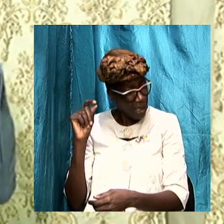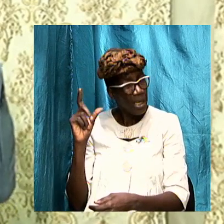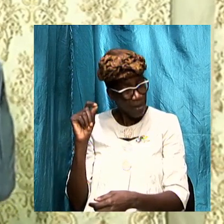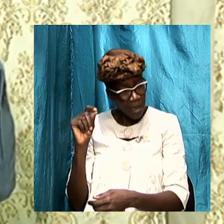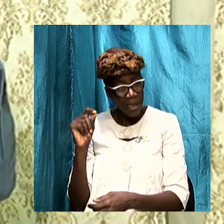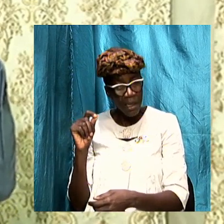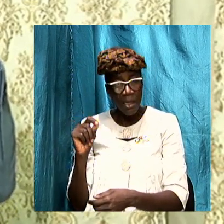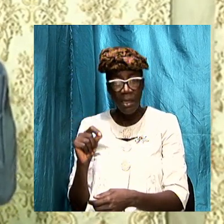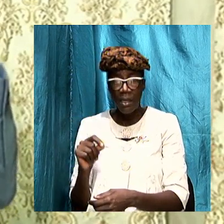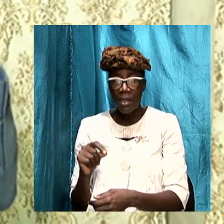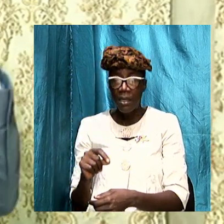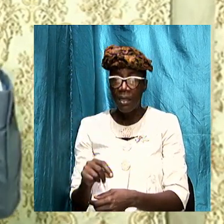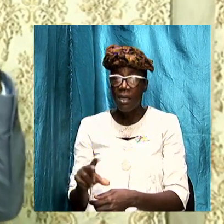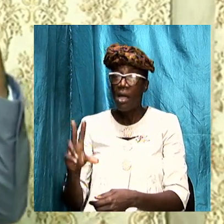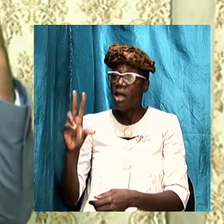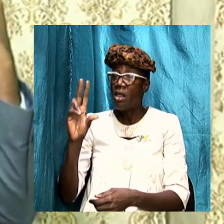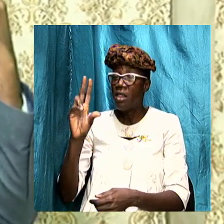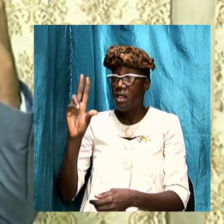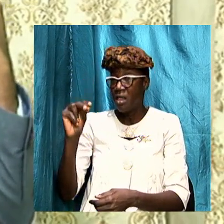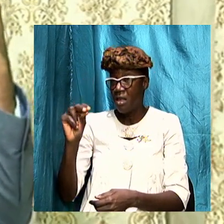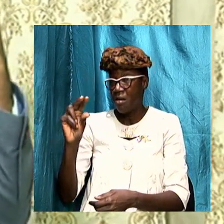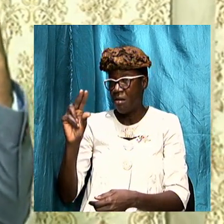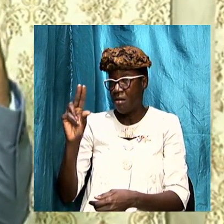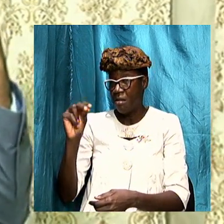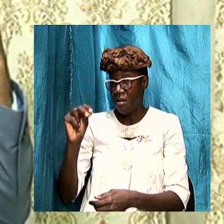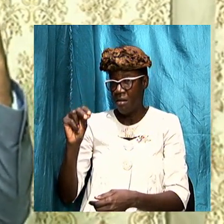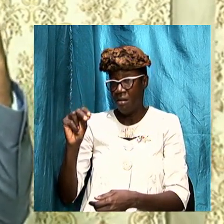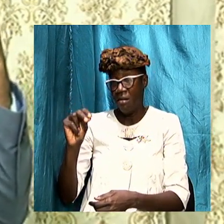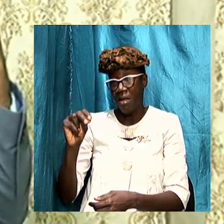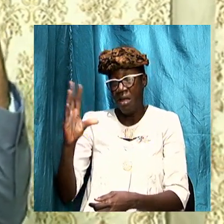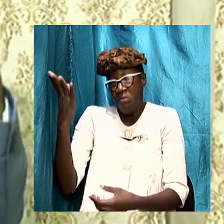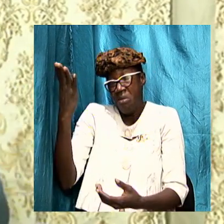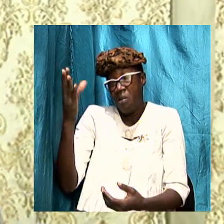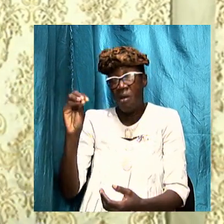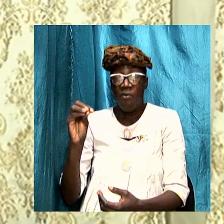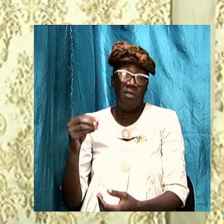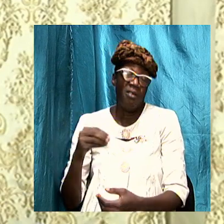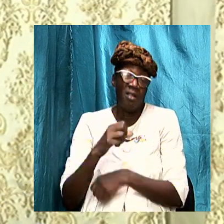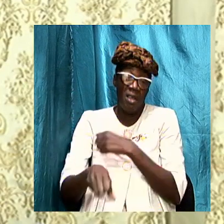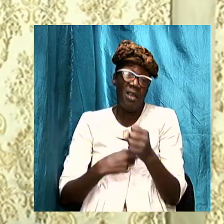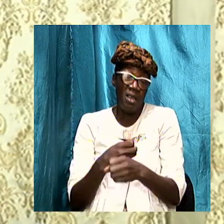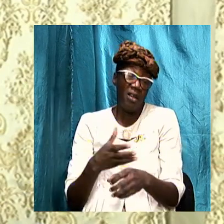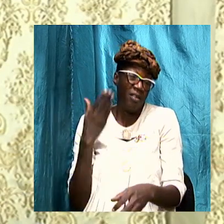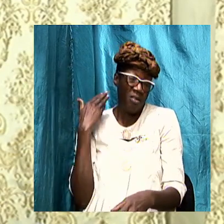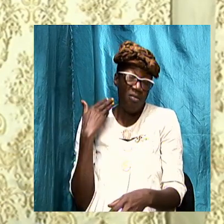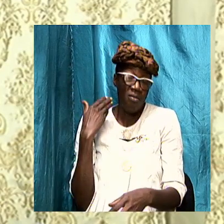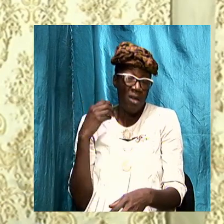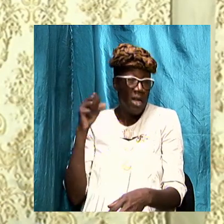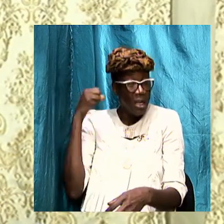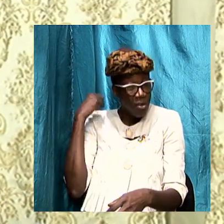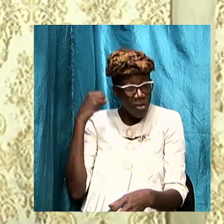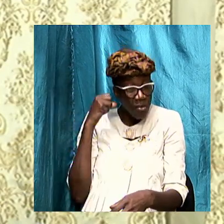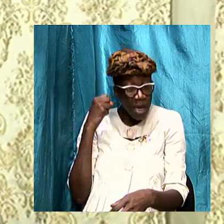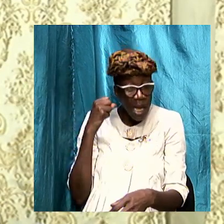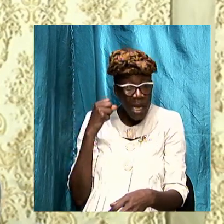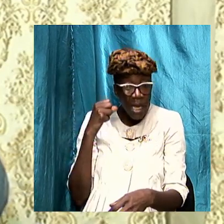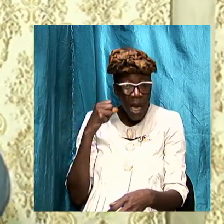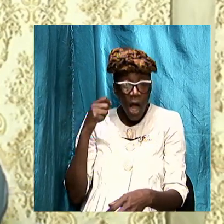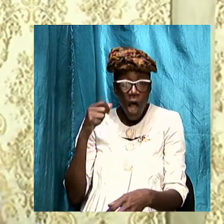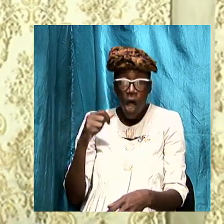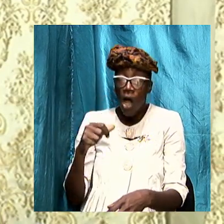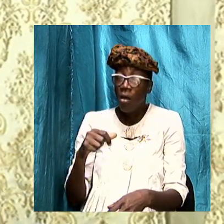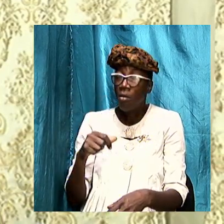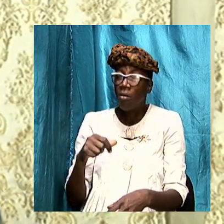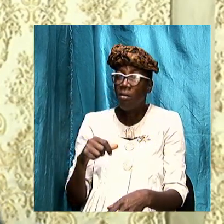30 40 years ago when 2020 sounded like eternity future now